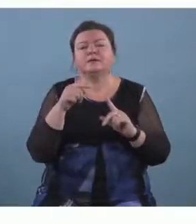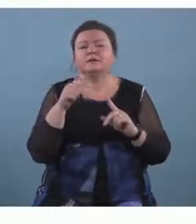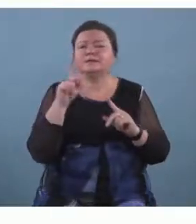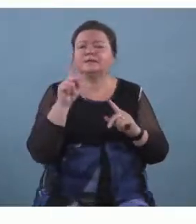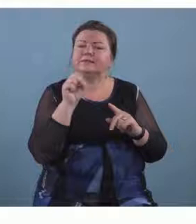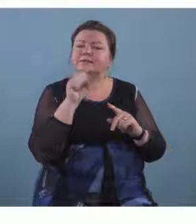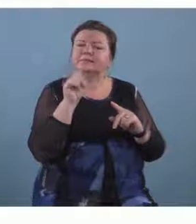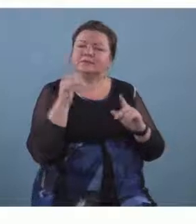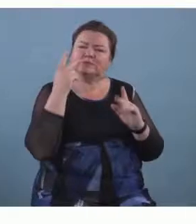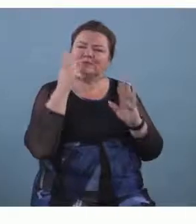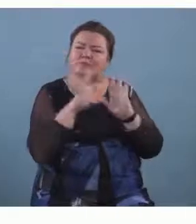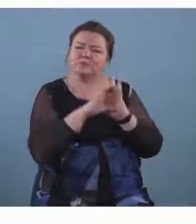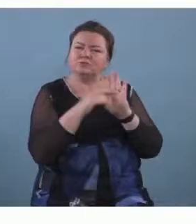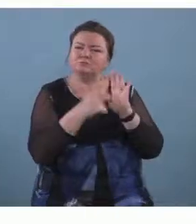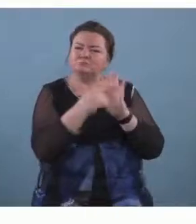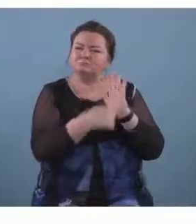photograph